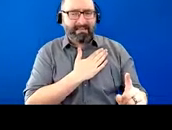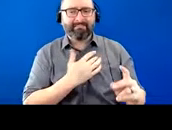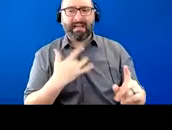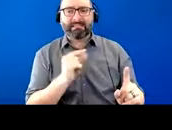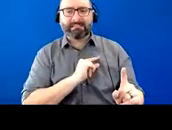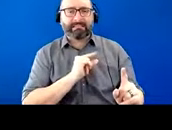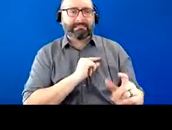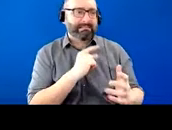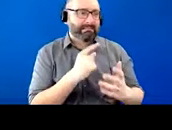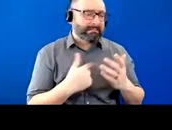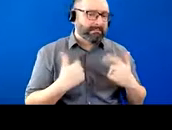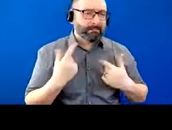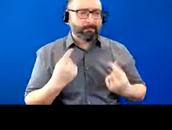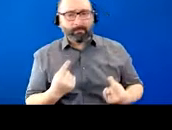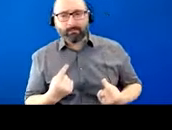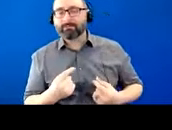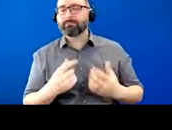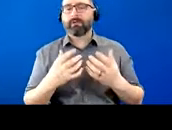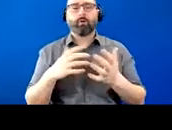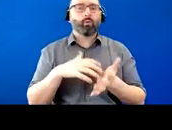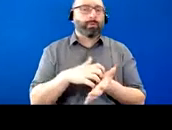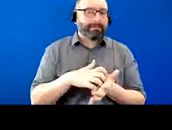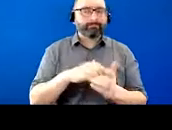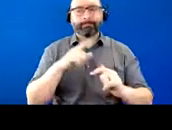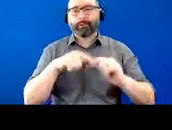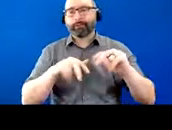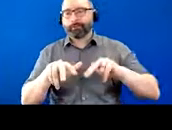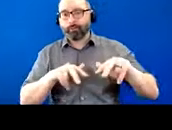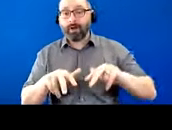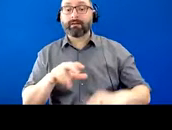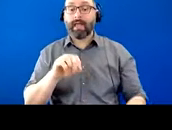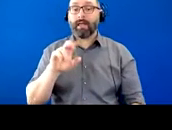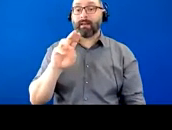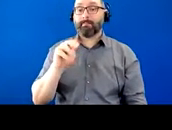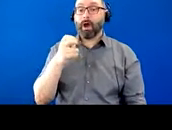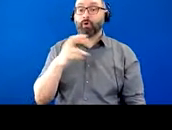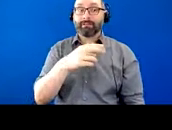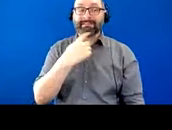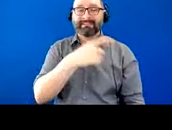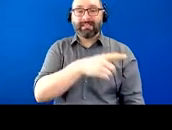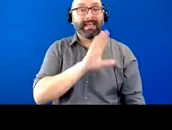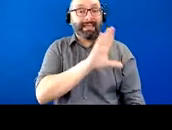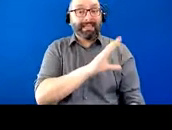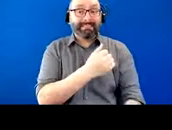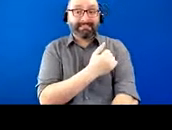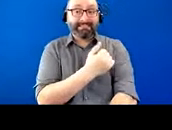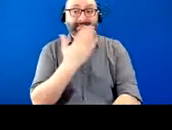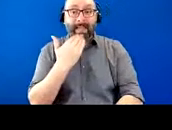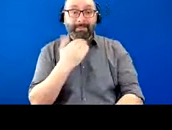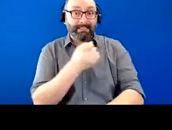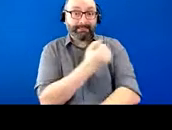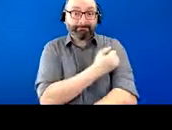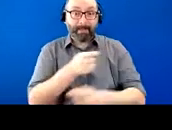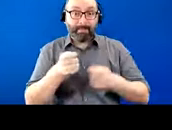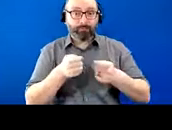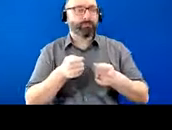was a lot weaker. He was unable to walk. And again, like one more said, his diabetes management was pretty complex. Um, so I, I,